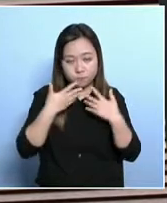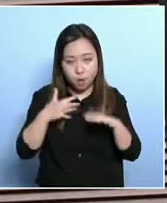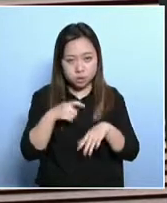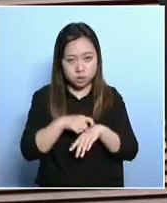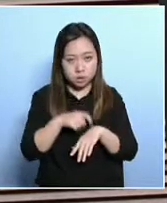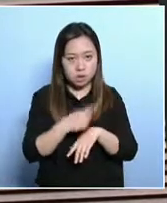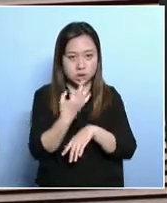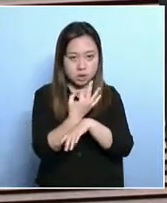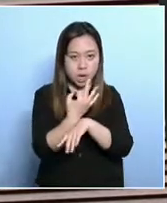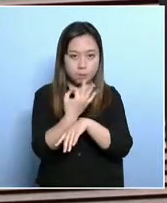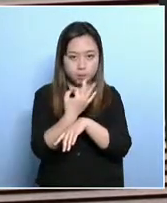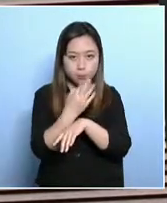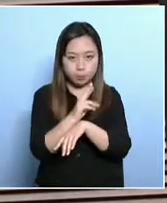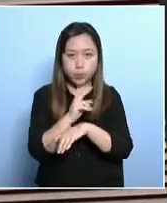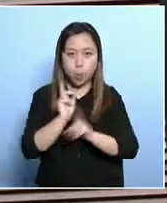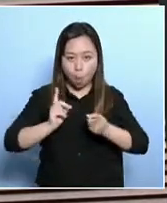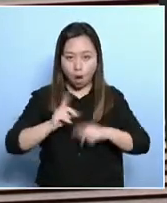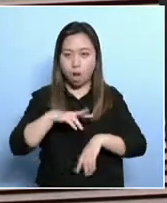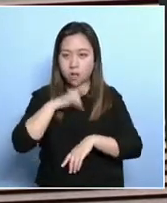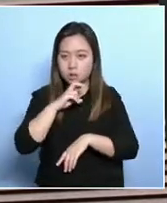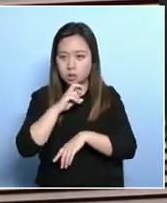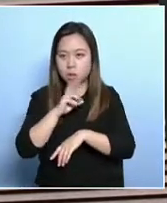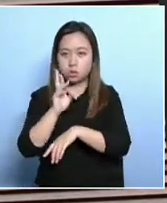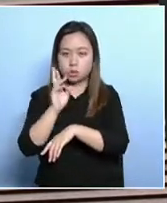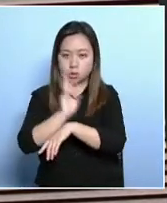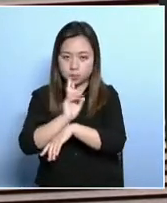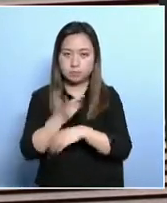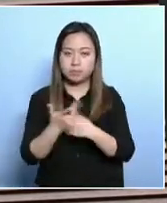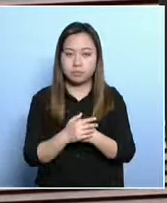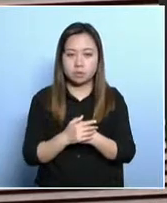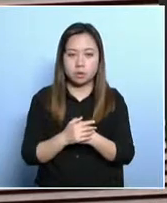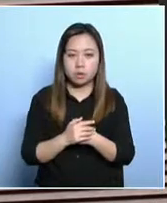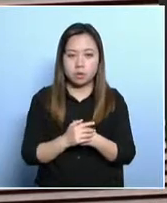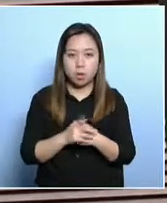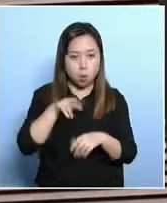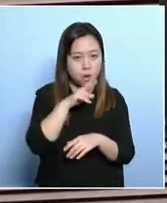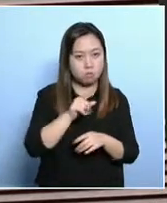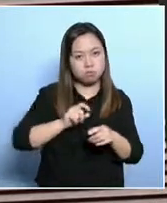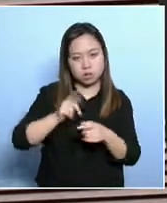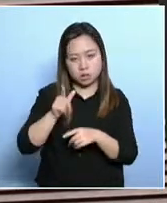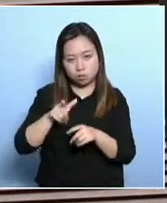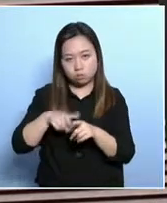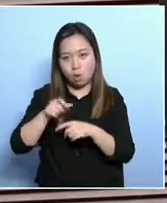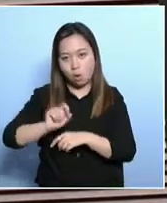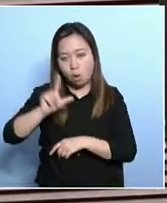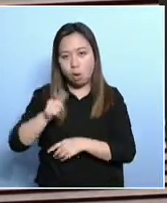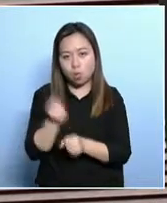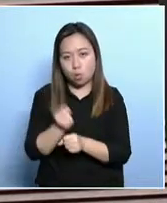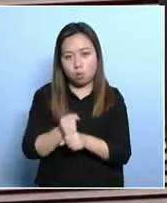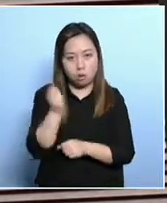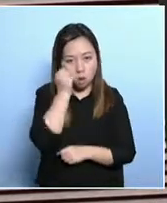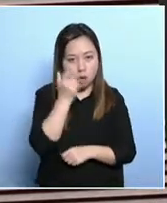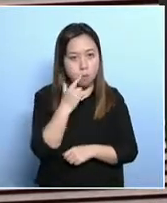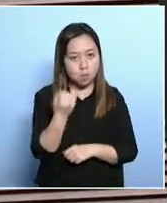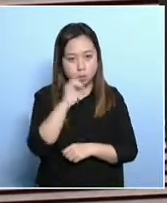children in whole-day primary school or kindergarten. Now, in that case,